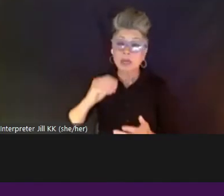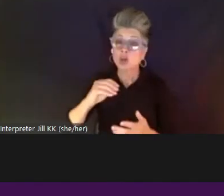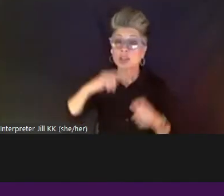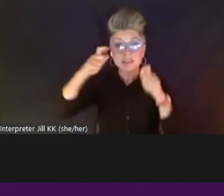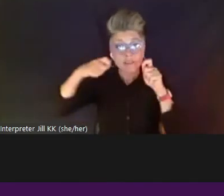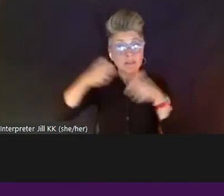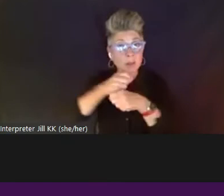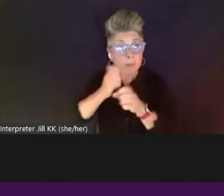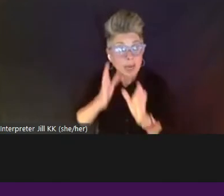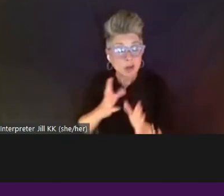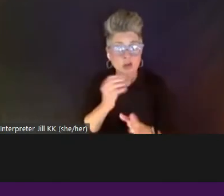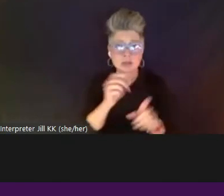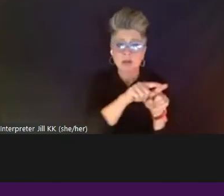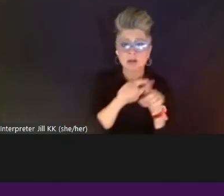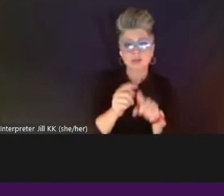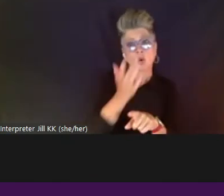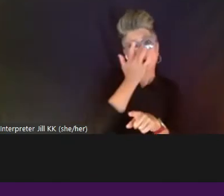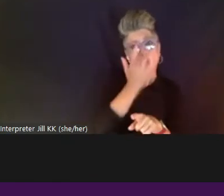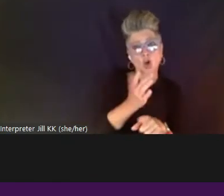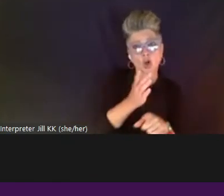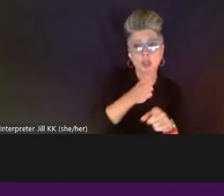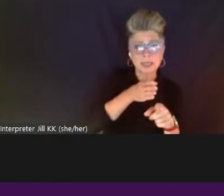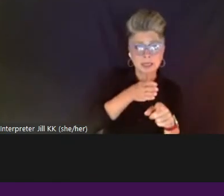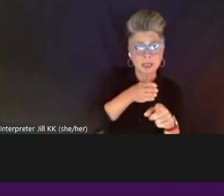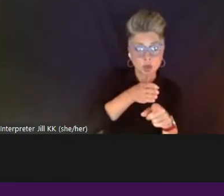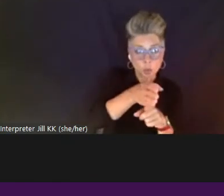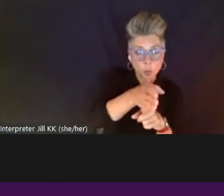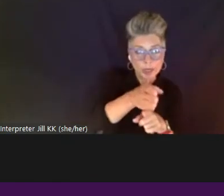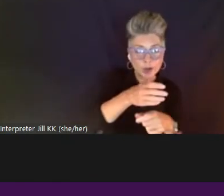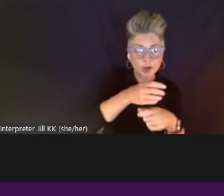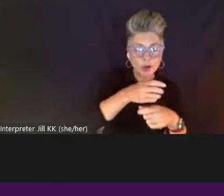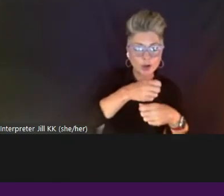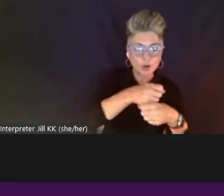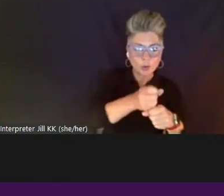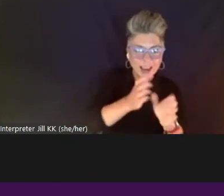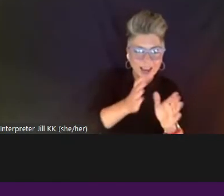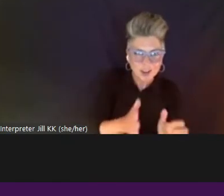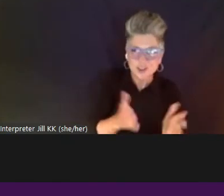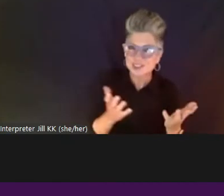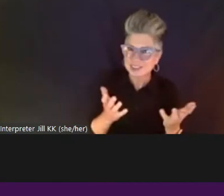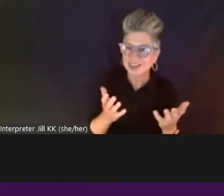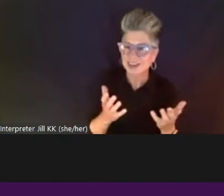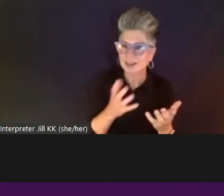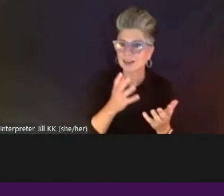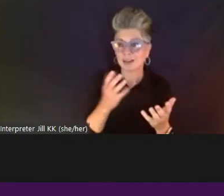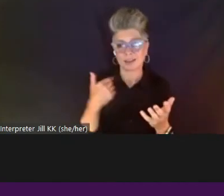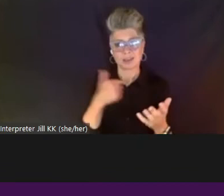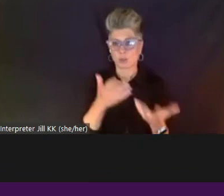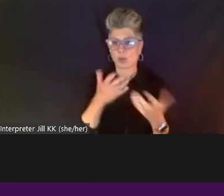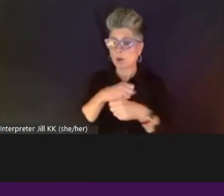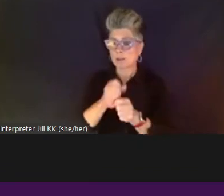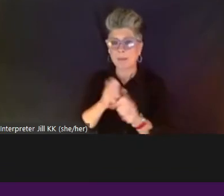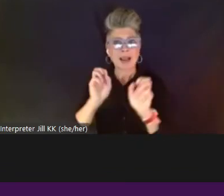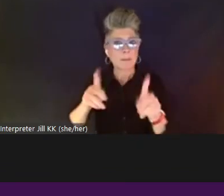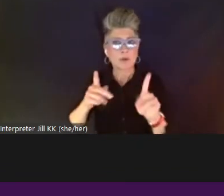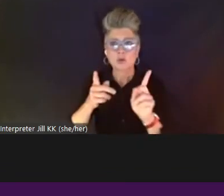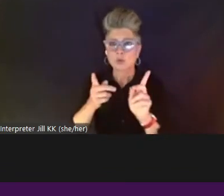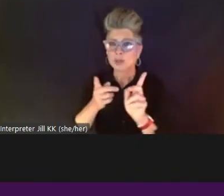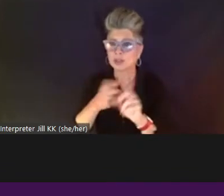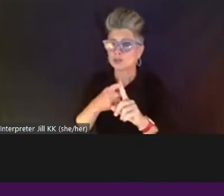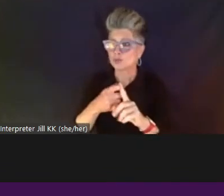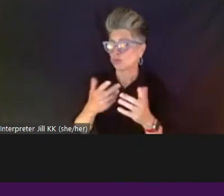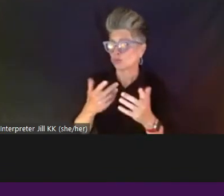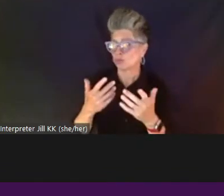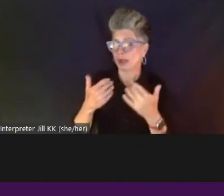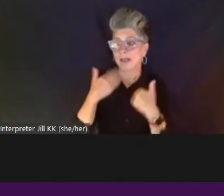early career creators as well. And we were creating opportunities to do, you know, to package, say, three